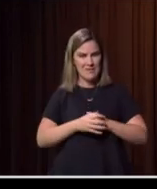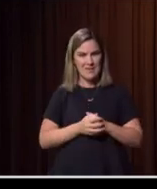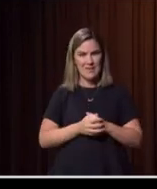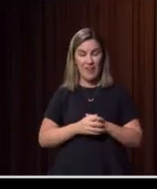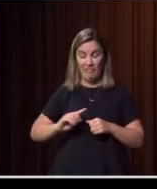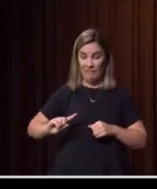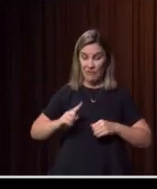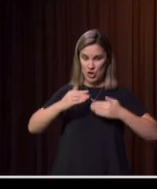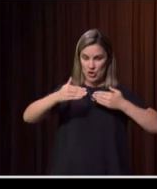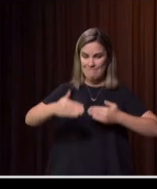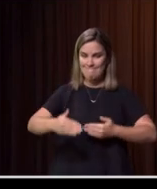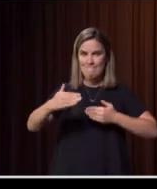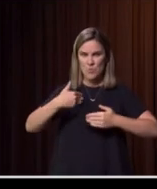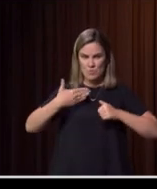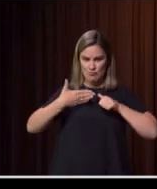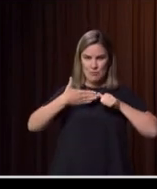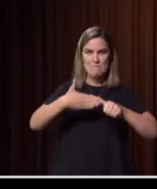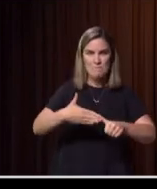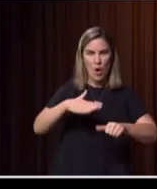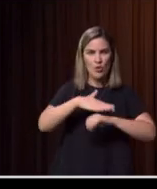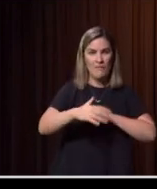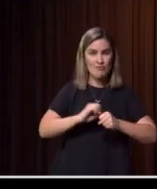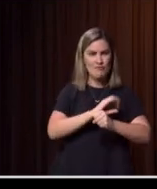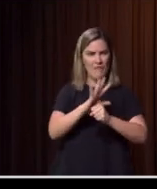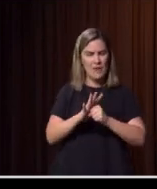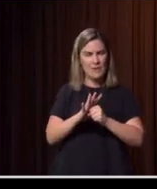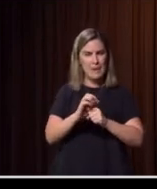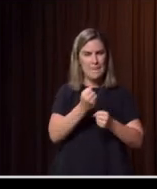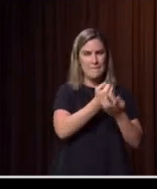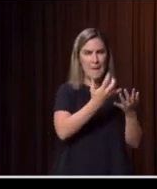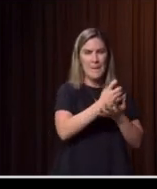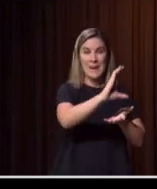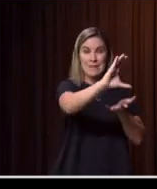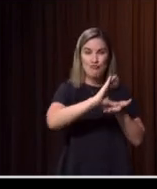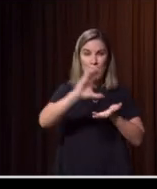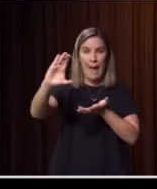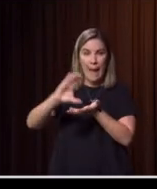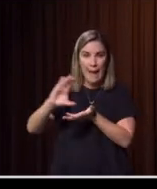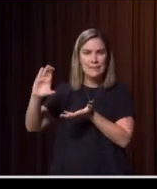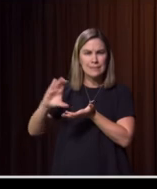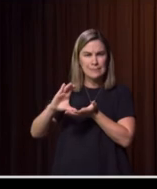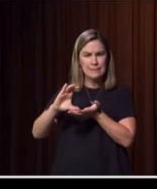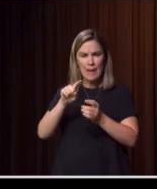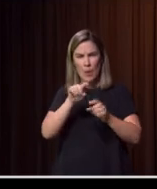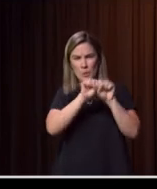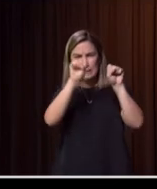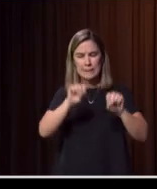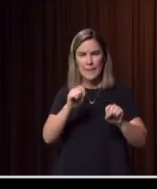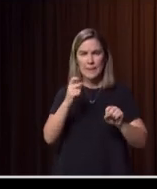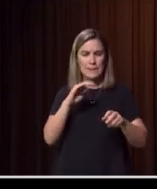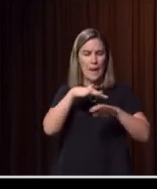effects of COVID-19, many of the grants and schemes that we've been delivering have been about quick response.